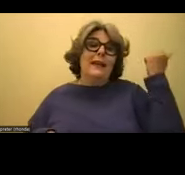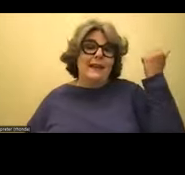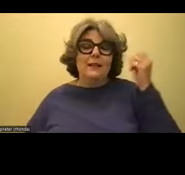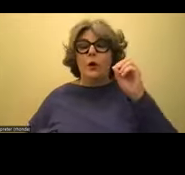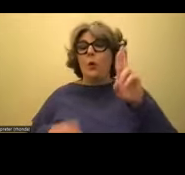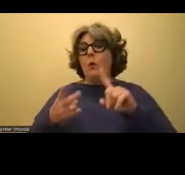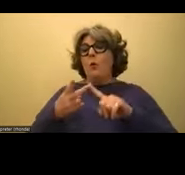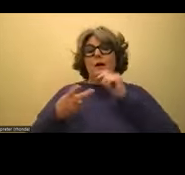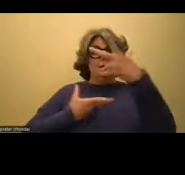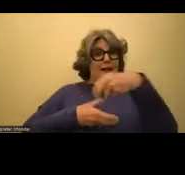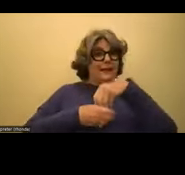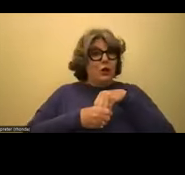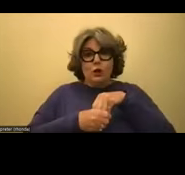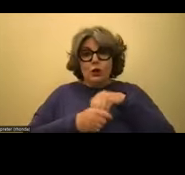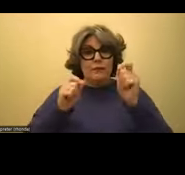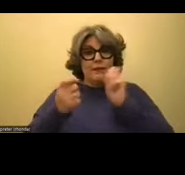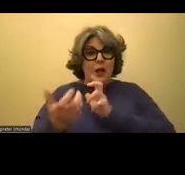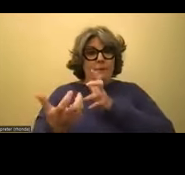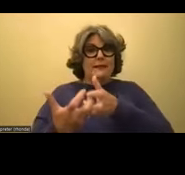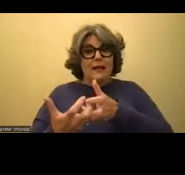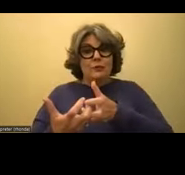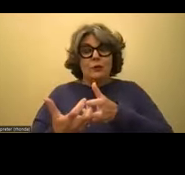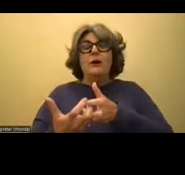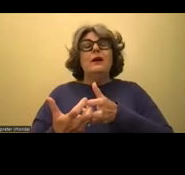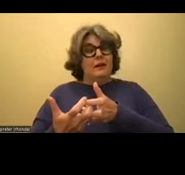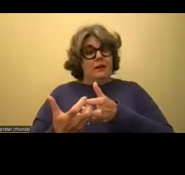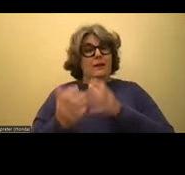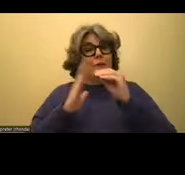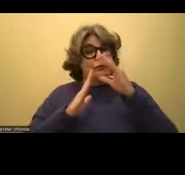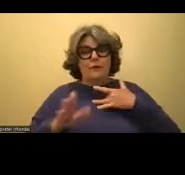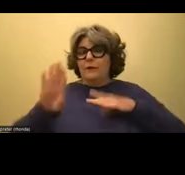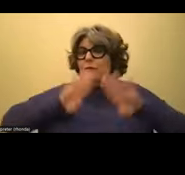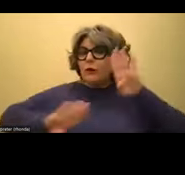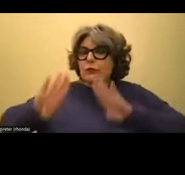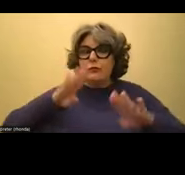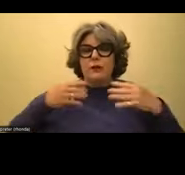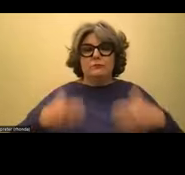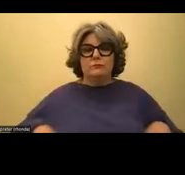not include. And that can be really, really frustrating for students with disabilities.